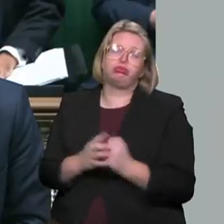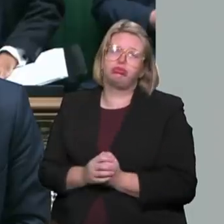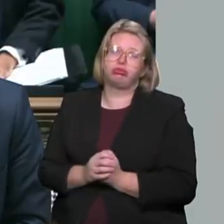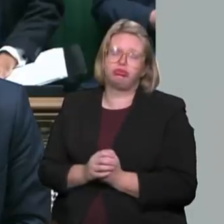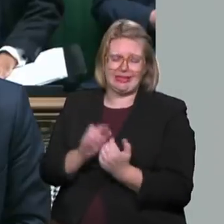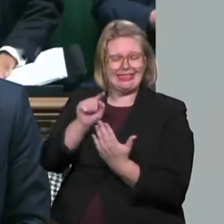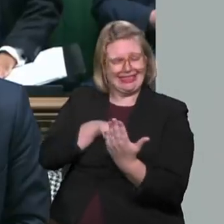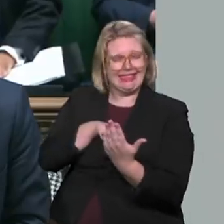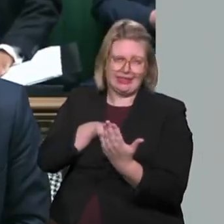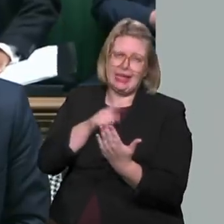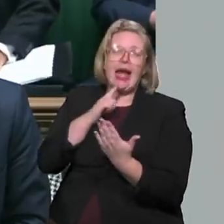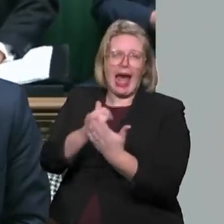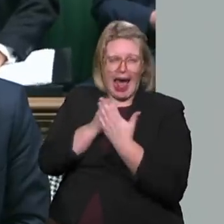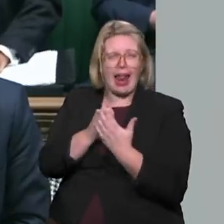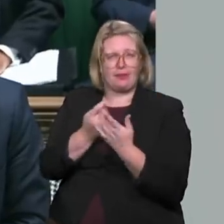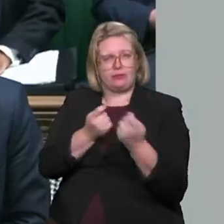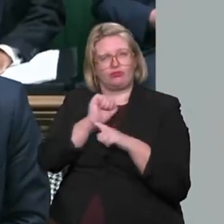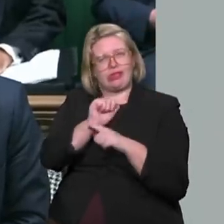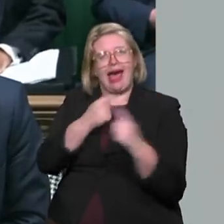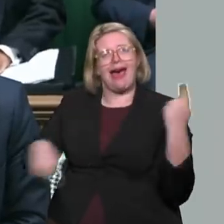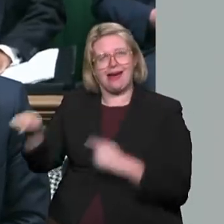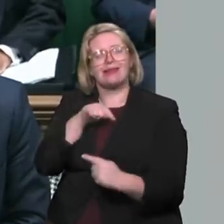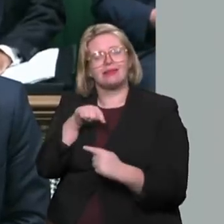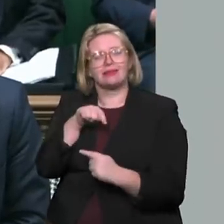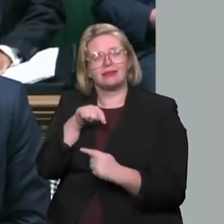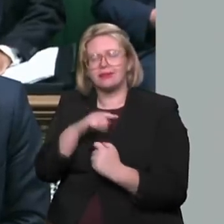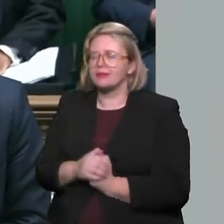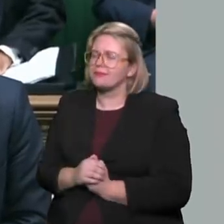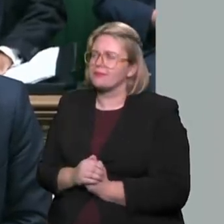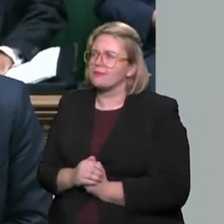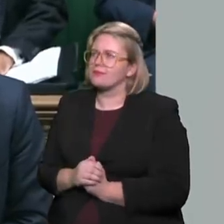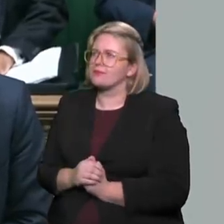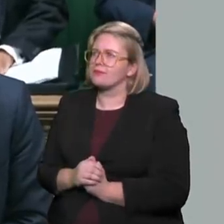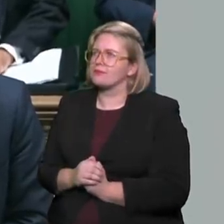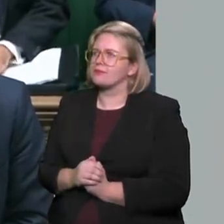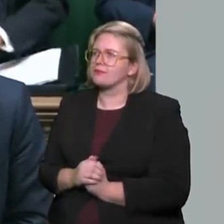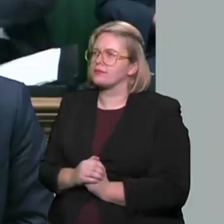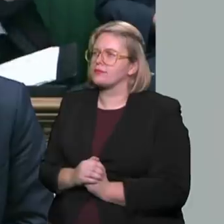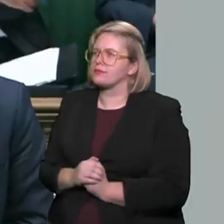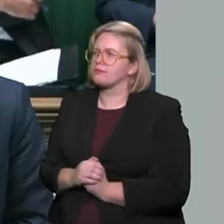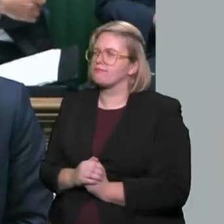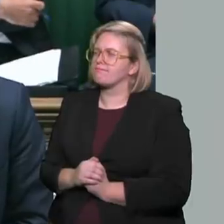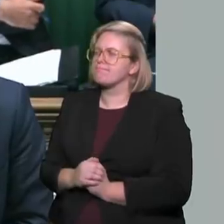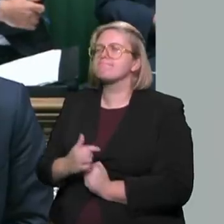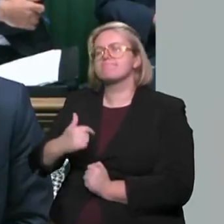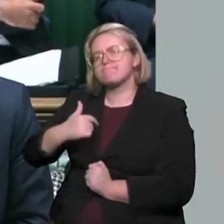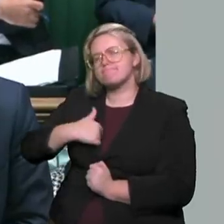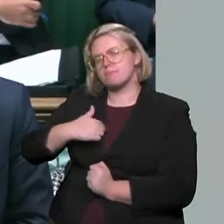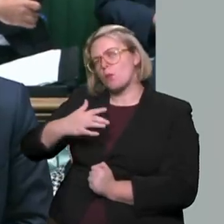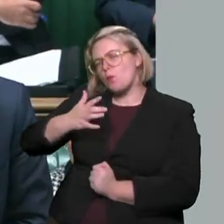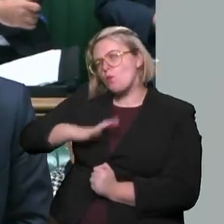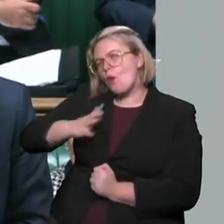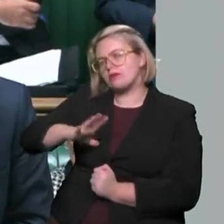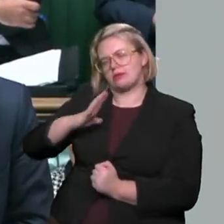most important tools in our armoury. What we are doing is ensuring that we crack down on